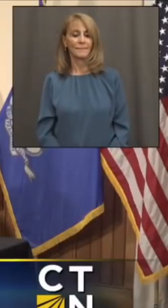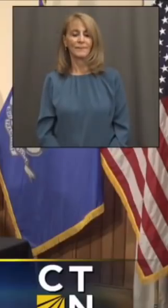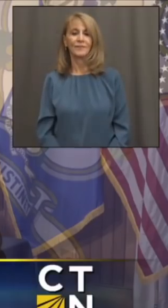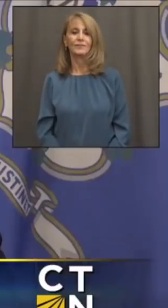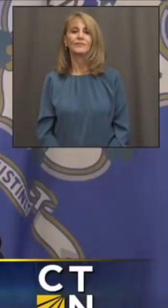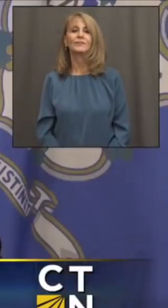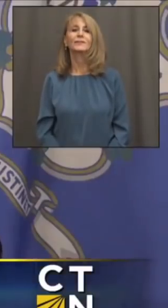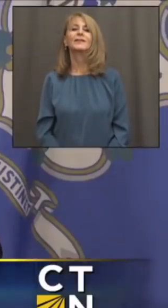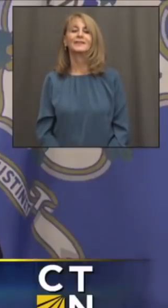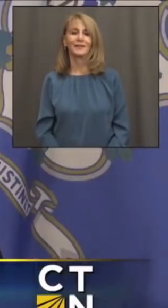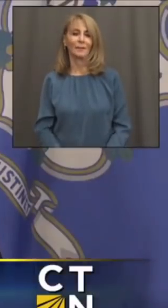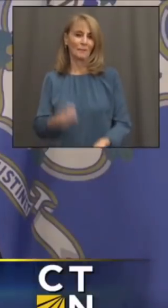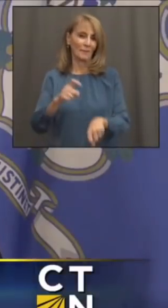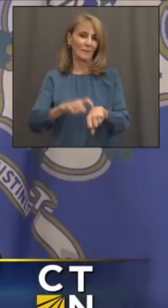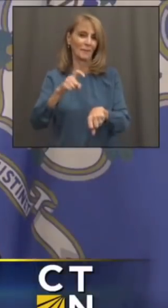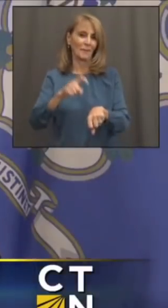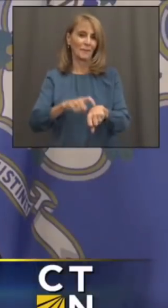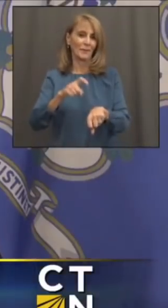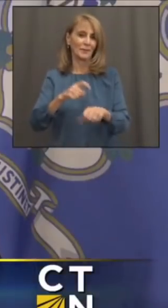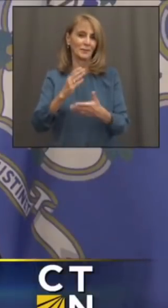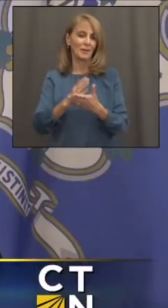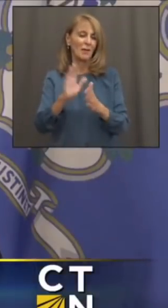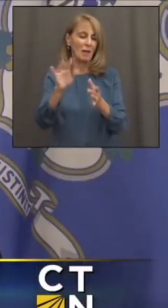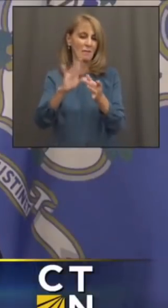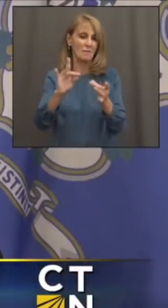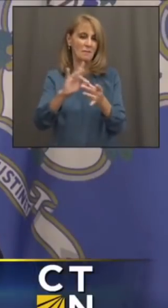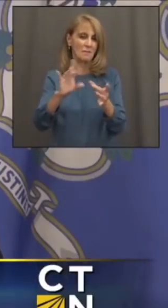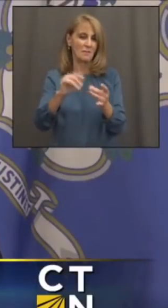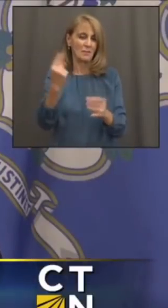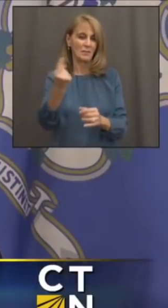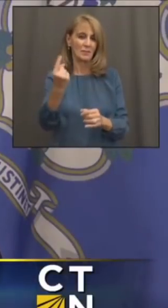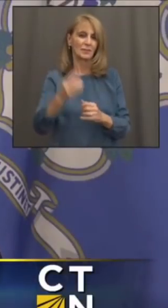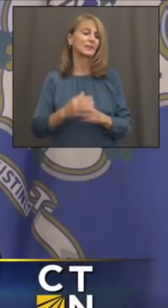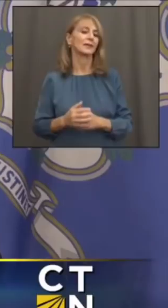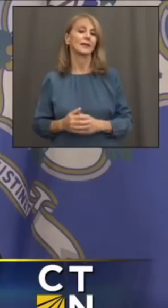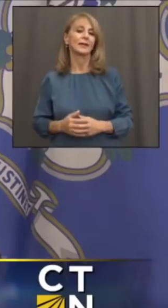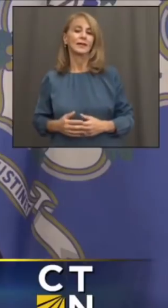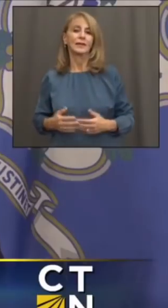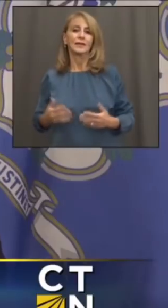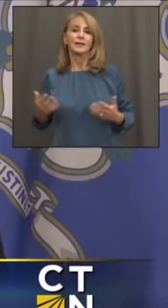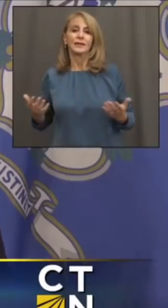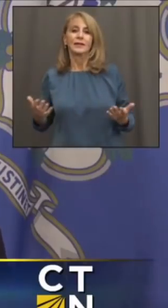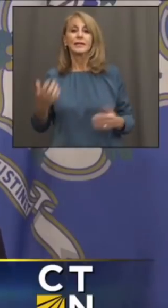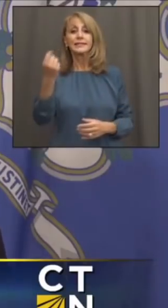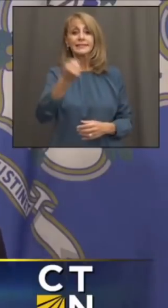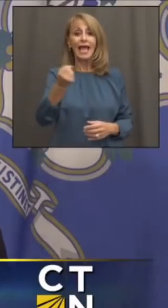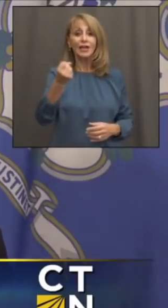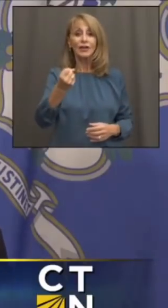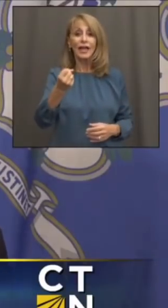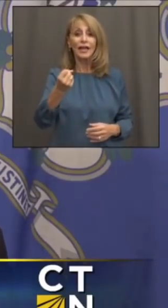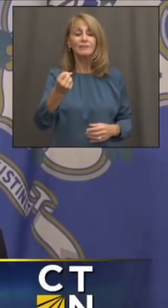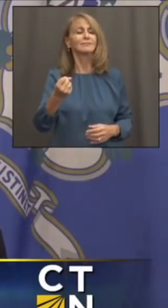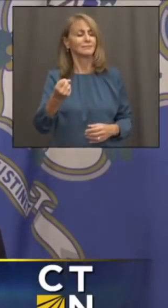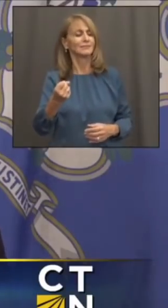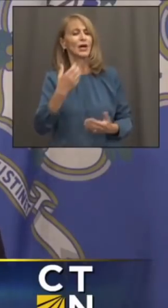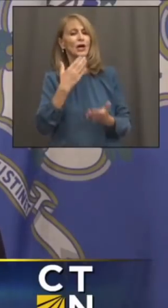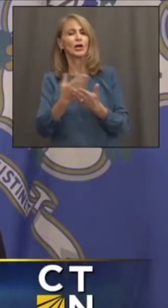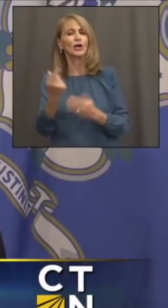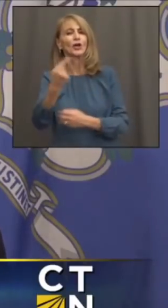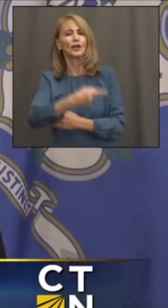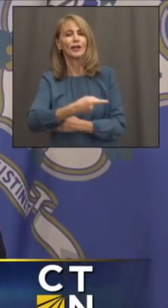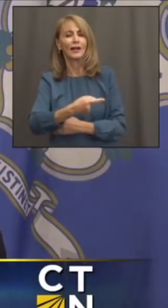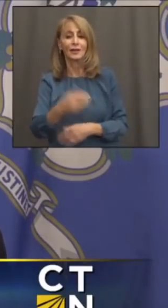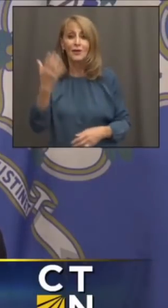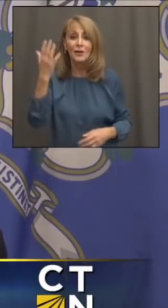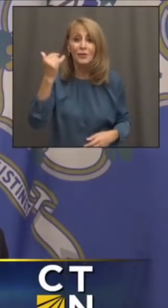All right. I'm getting the signal here. Just to follow up on that, he was questioned. mean, Saturday is going to be a pretty good day. Saturday is a good day